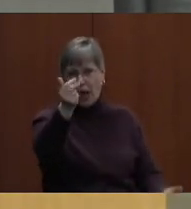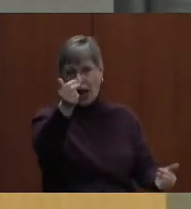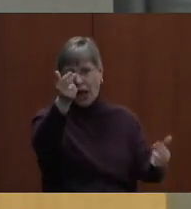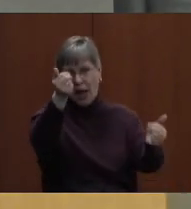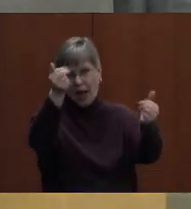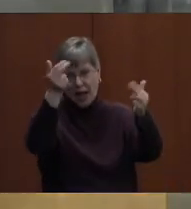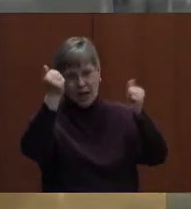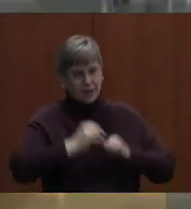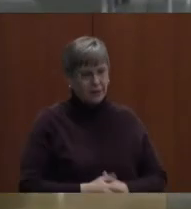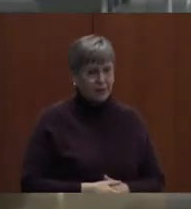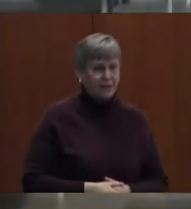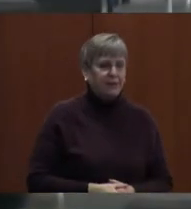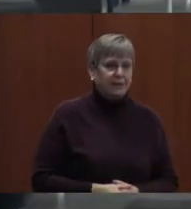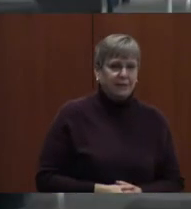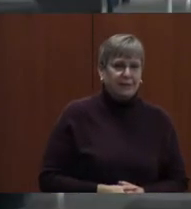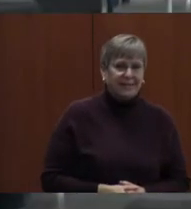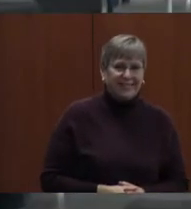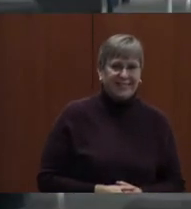I can't wait.